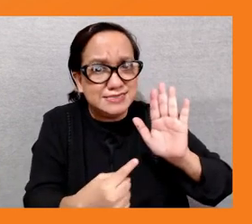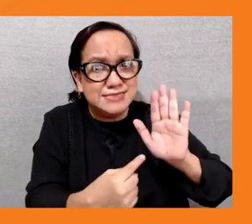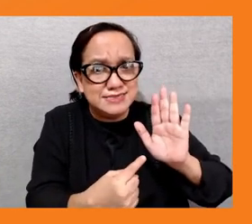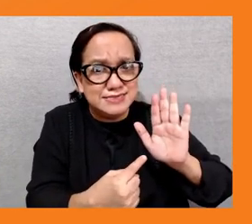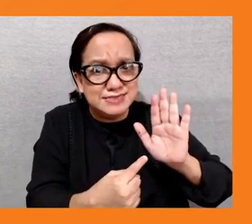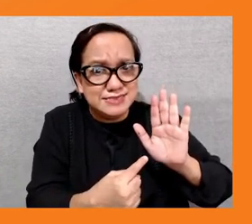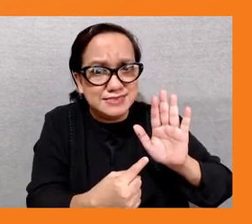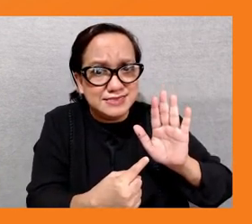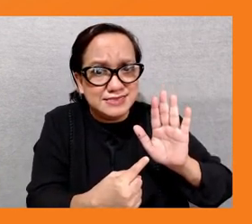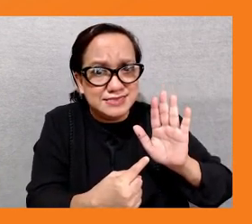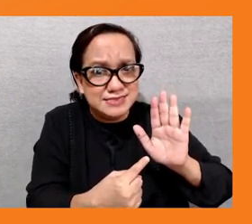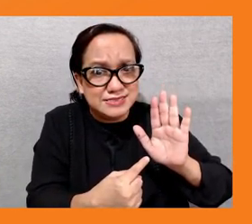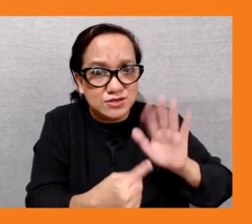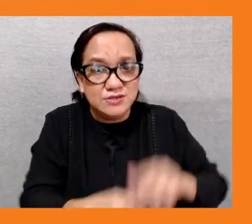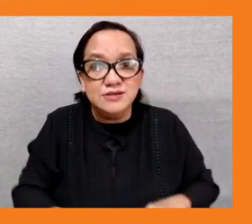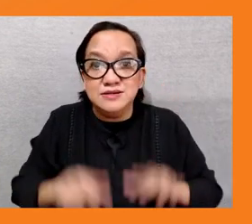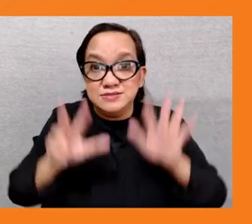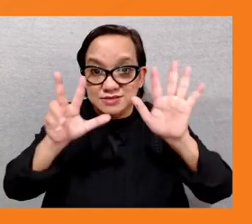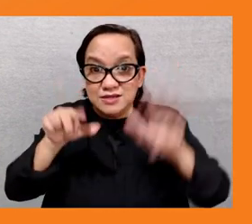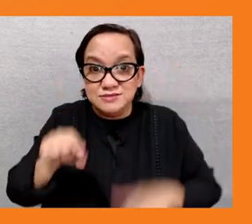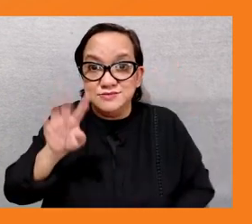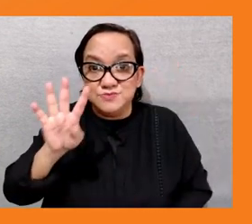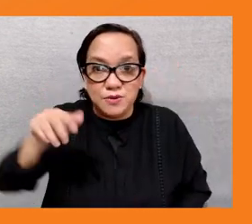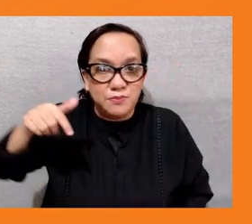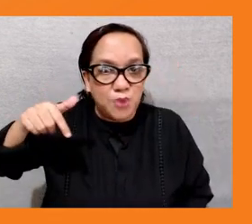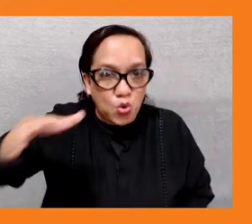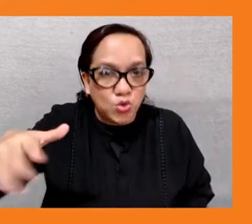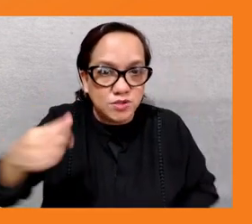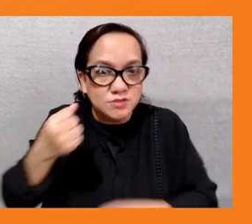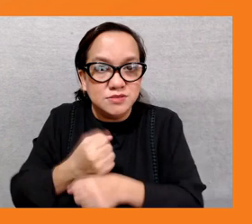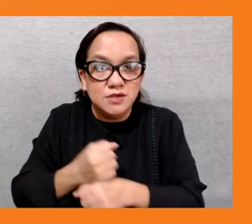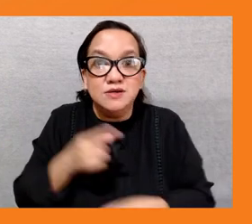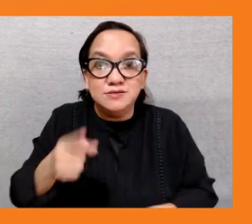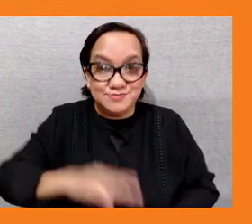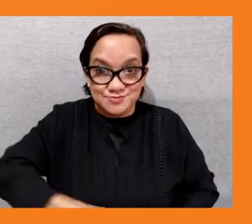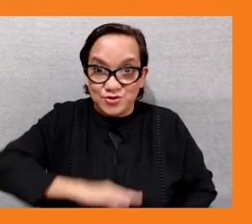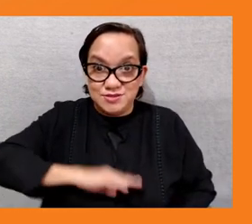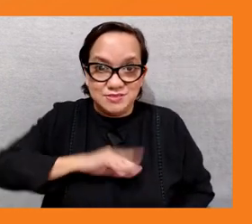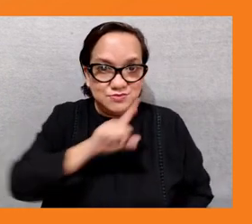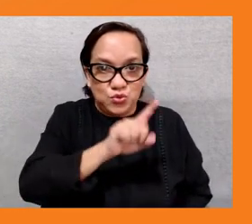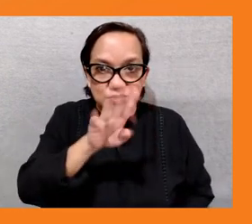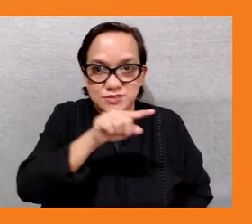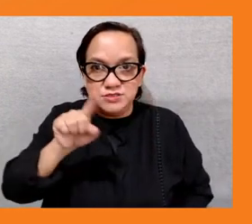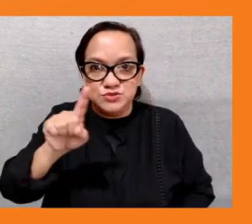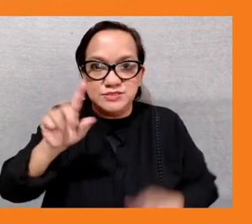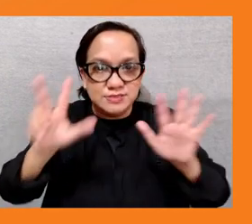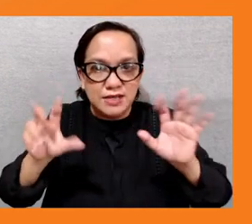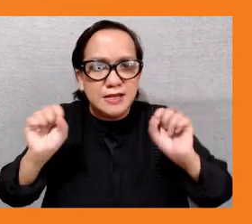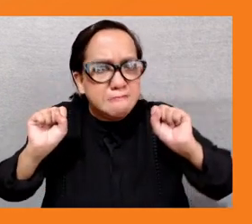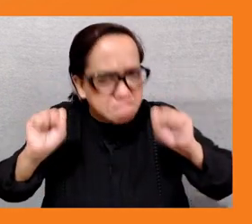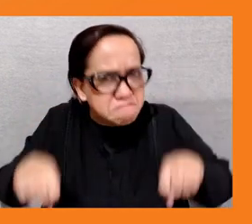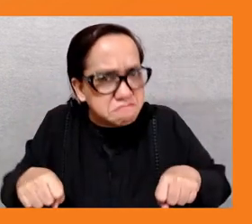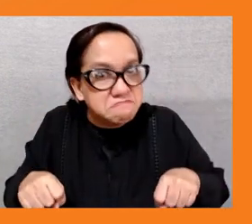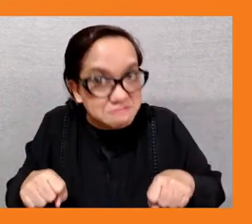worldwide for young people aged 15 to 29 years relative to a what you might call a business as usual scenario by 2030